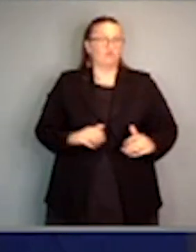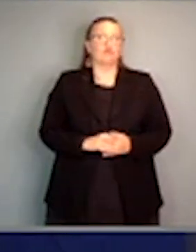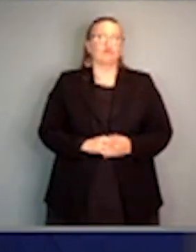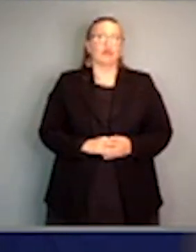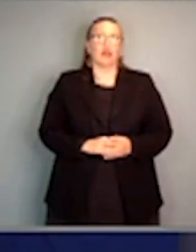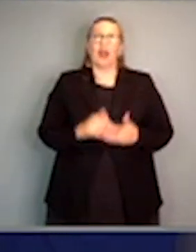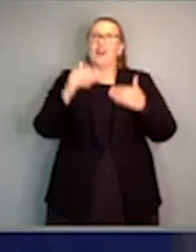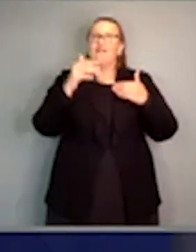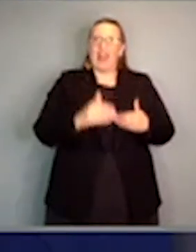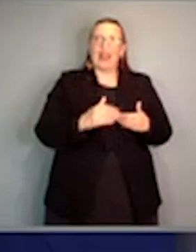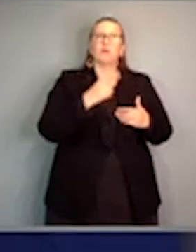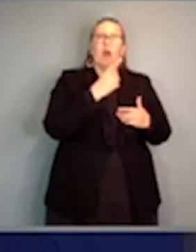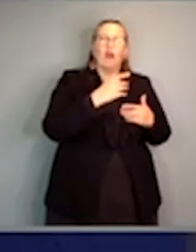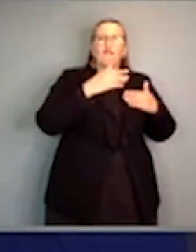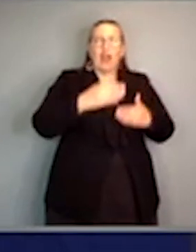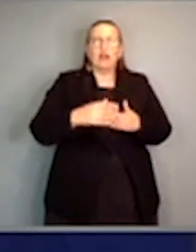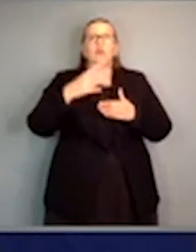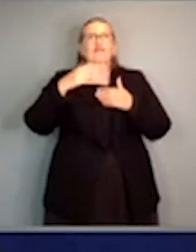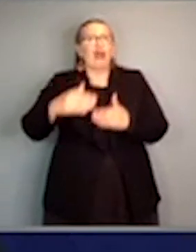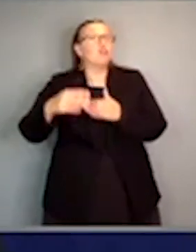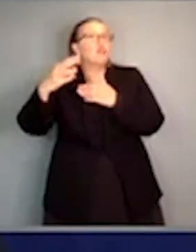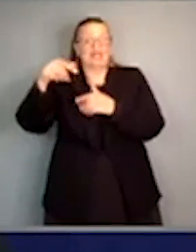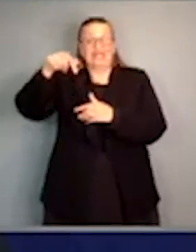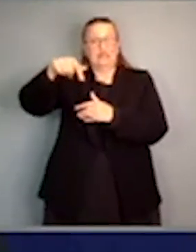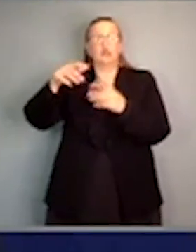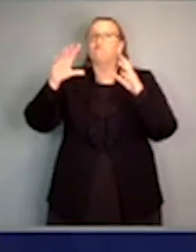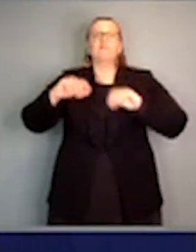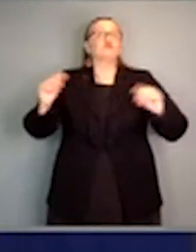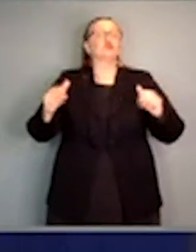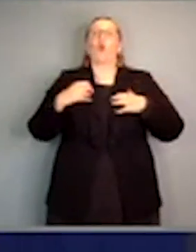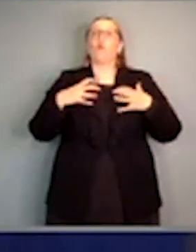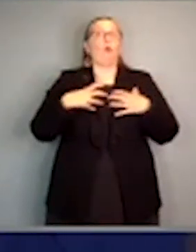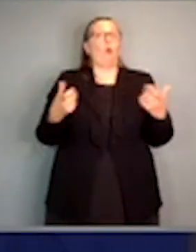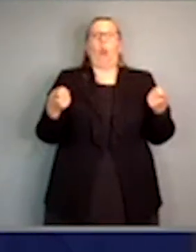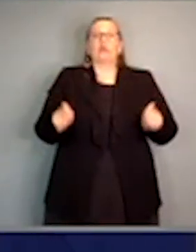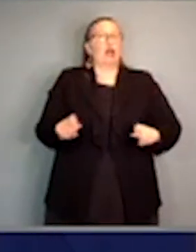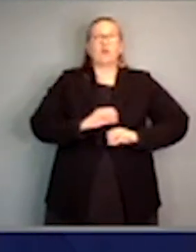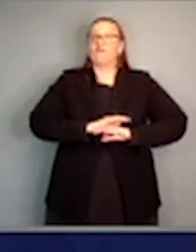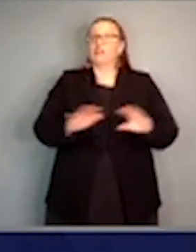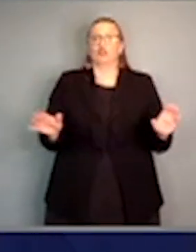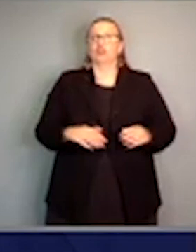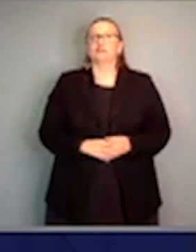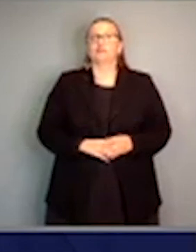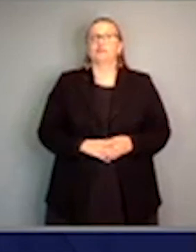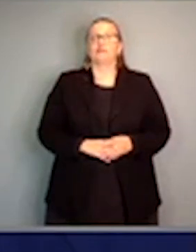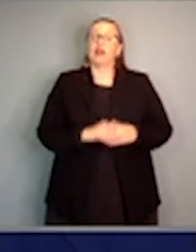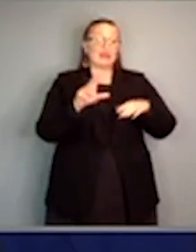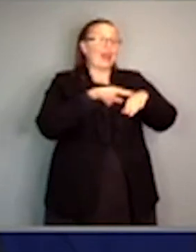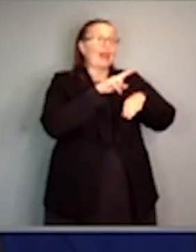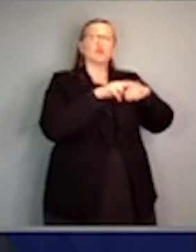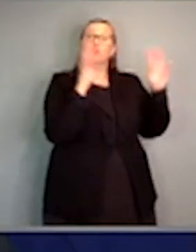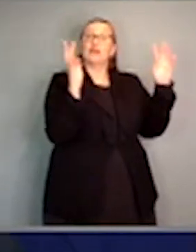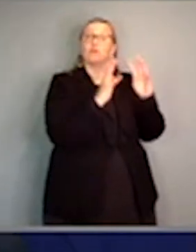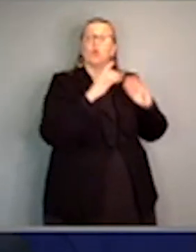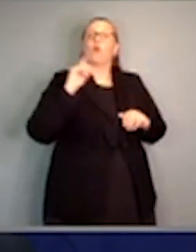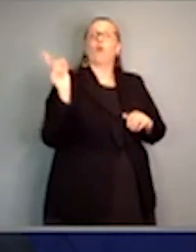necessary when you're dealing with a global pandemic. But these important changes, affirmed again today by all the Premiers and all the Chief